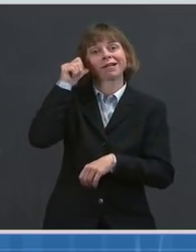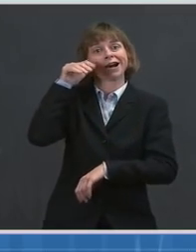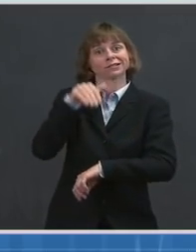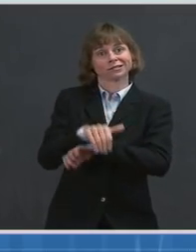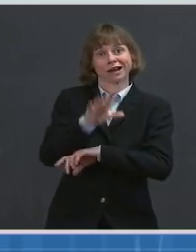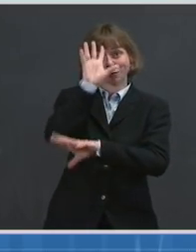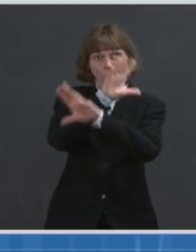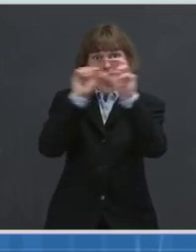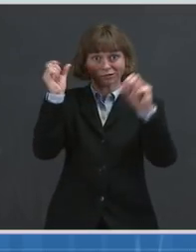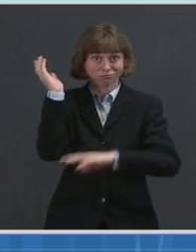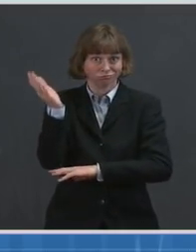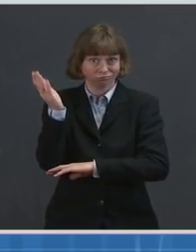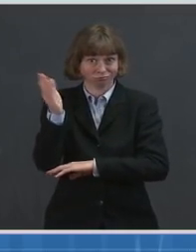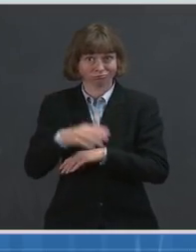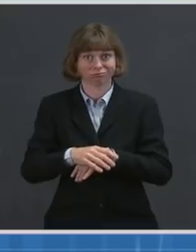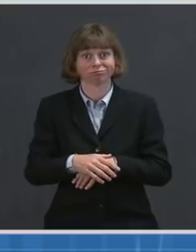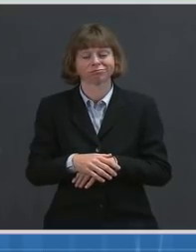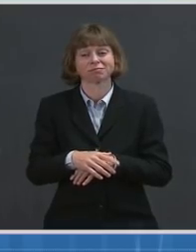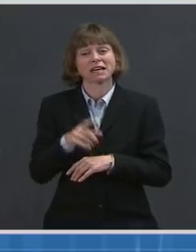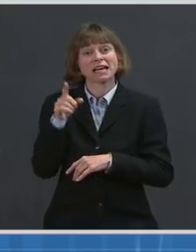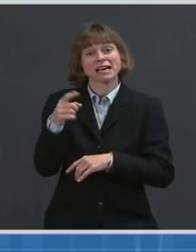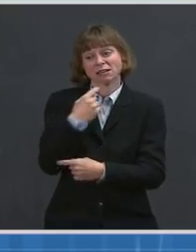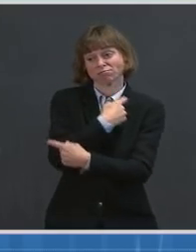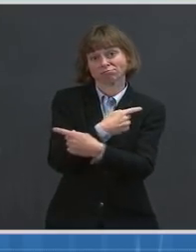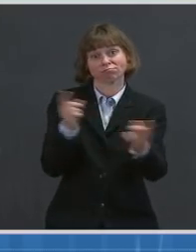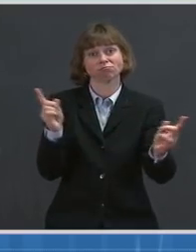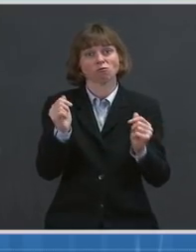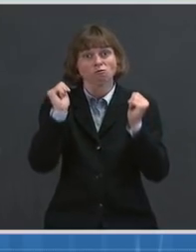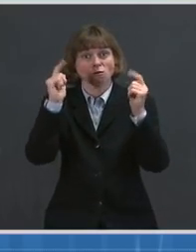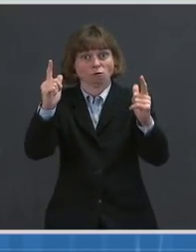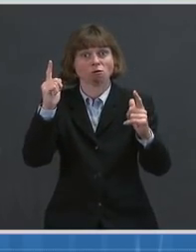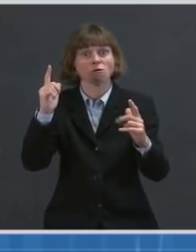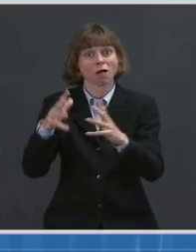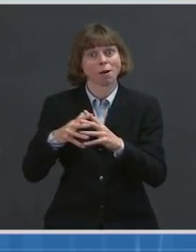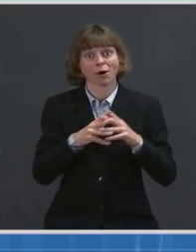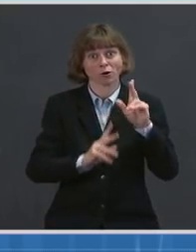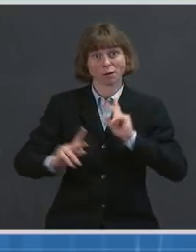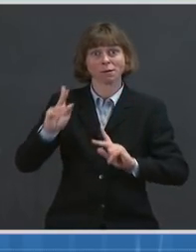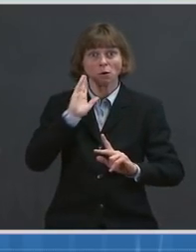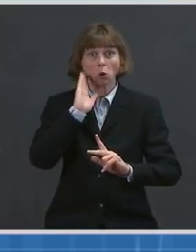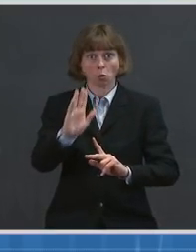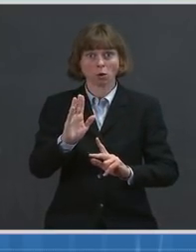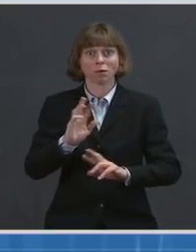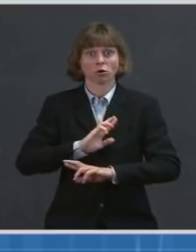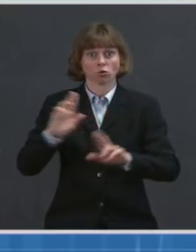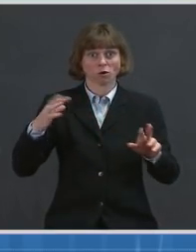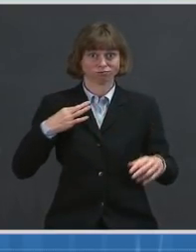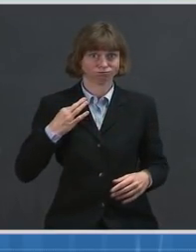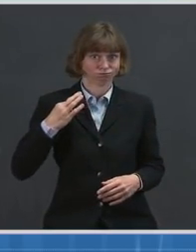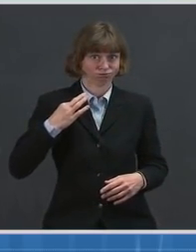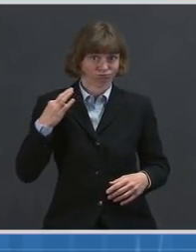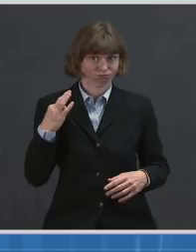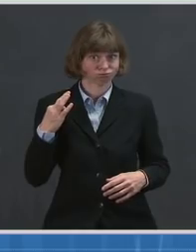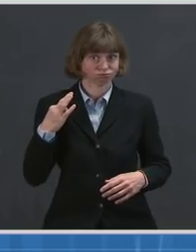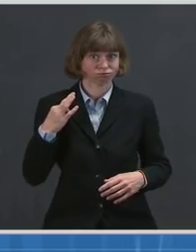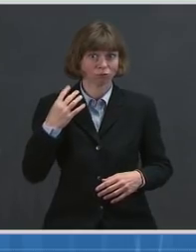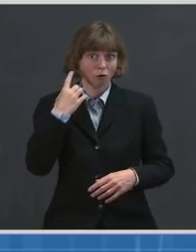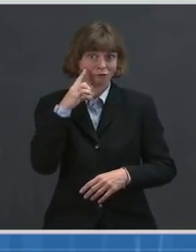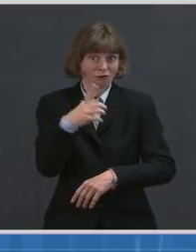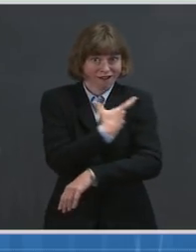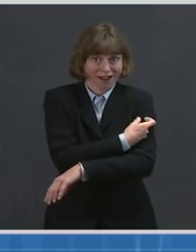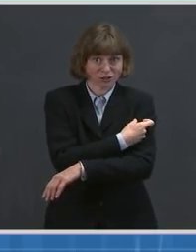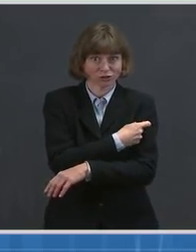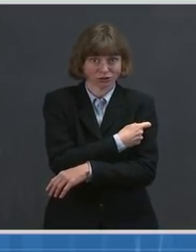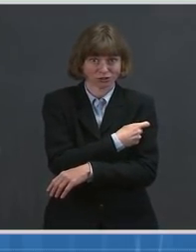Americans will be eligible for vaccinations no later than May 1. All Americans know later